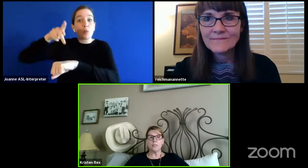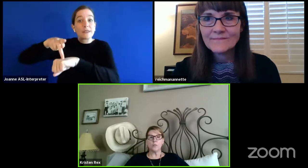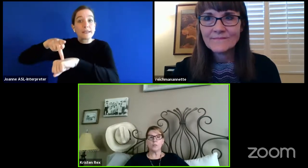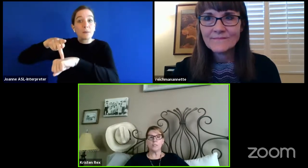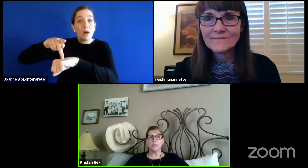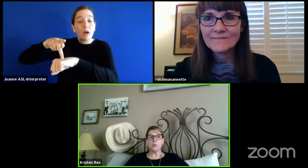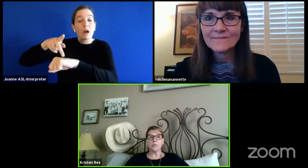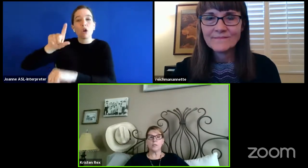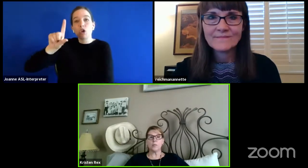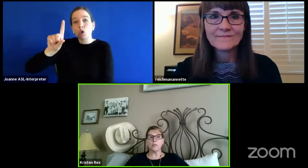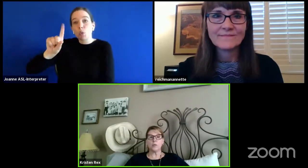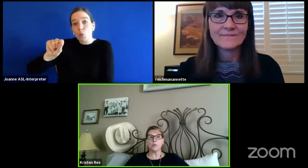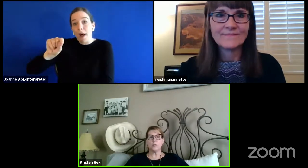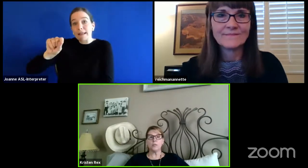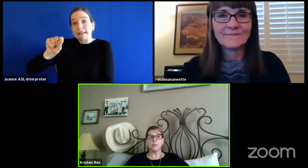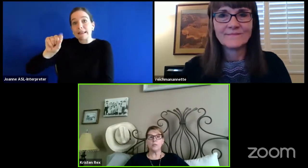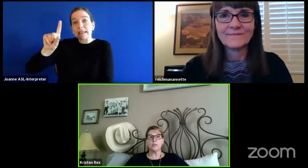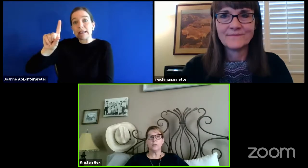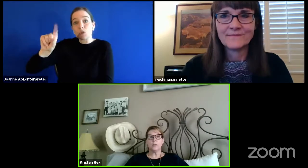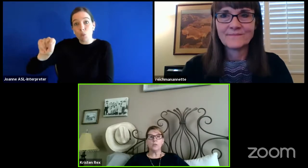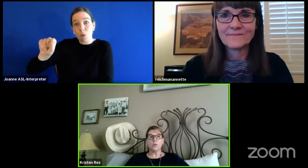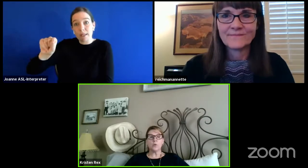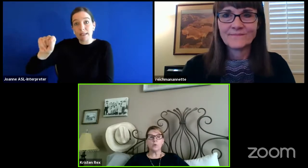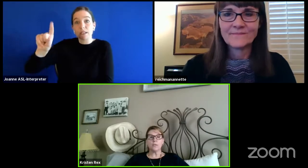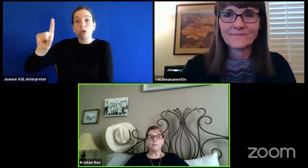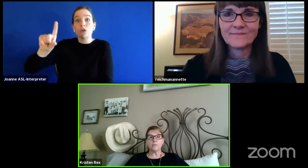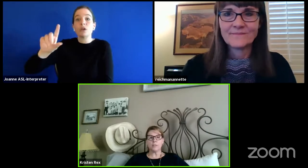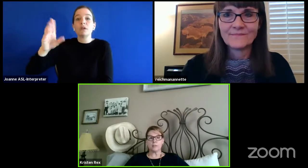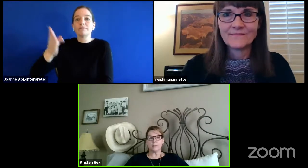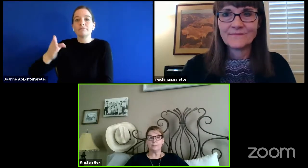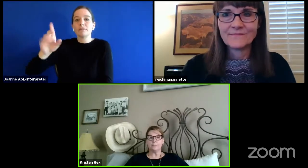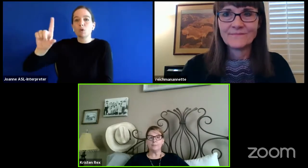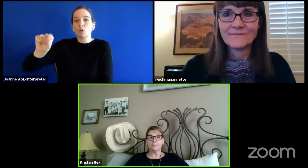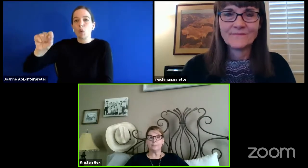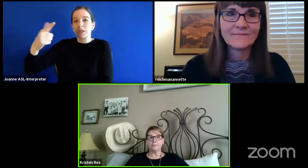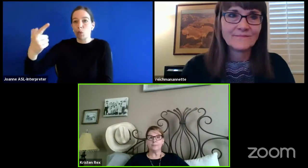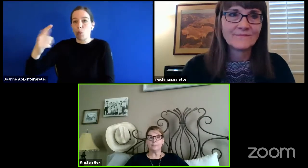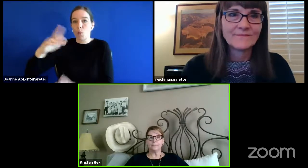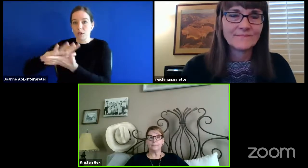-2021 school year to Courtney Fritz.